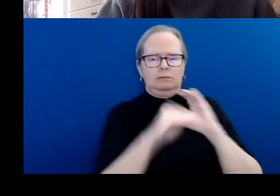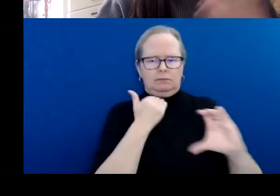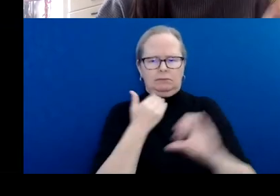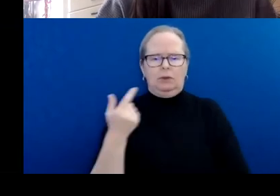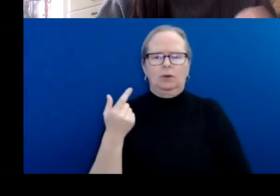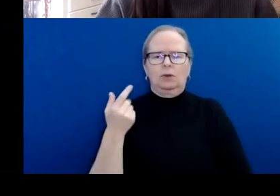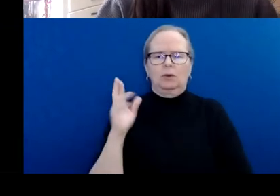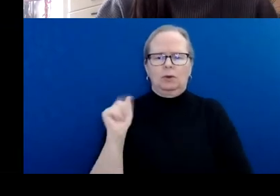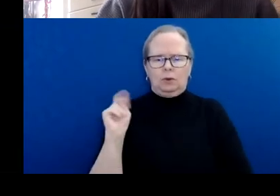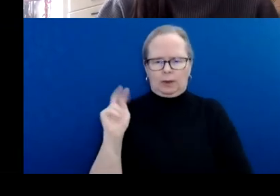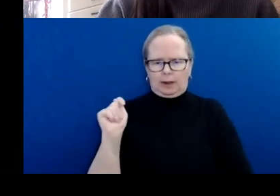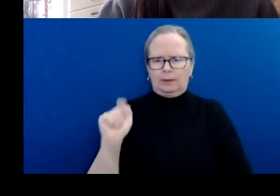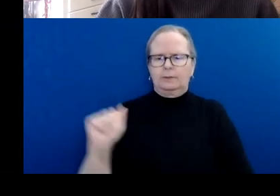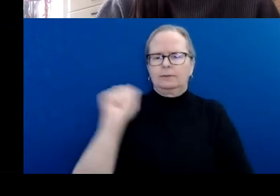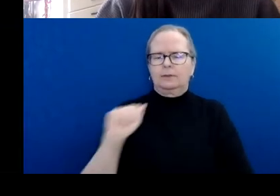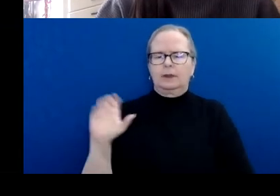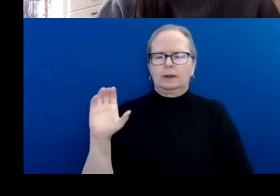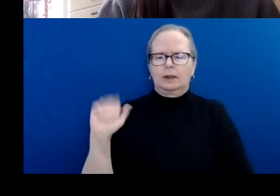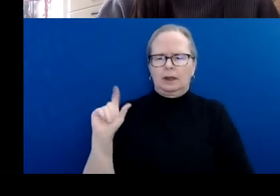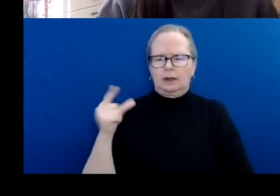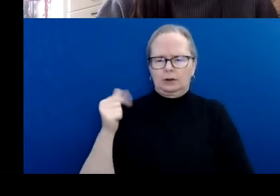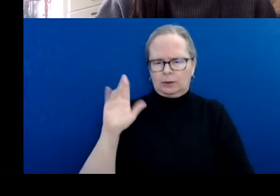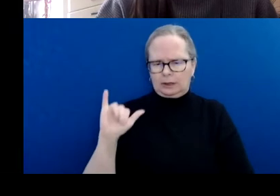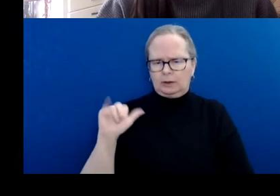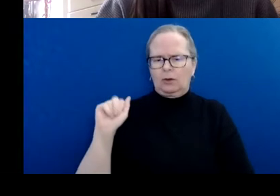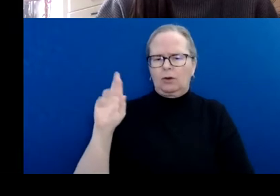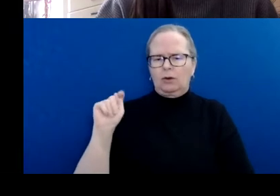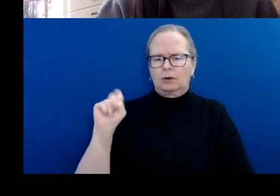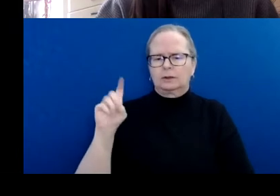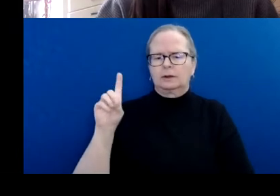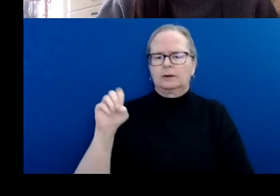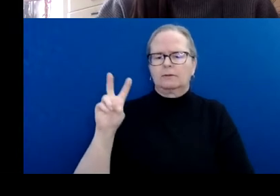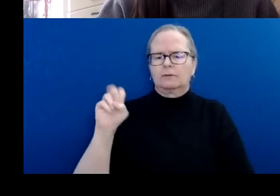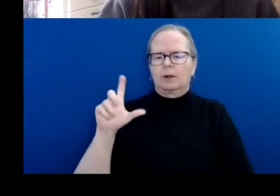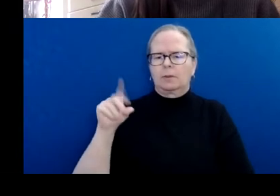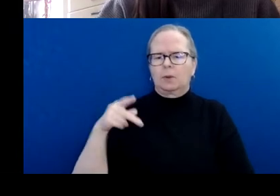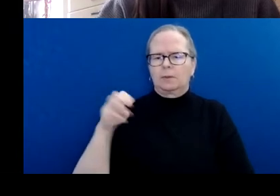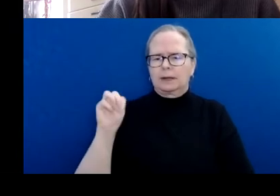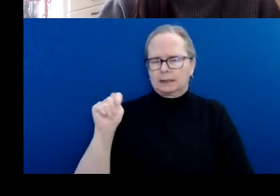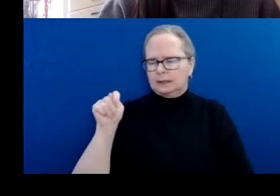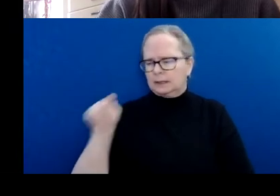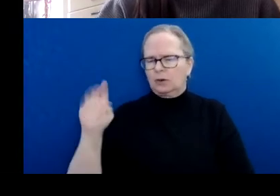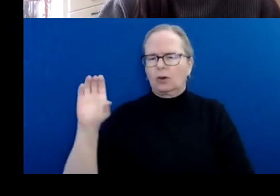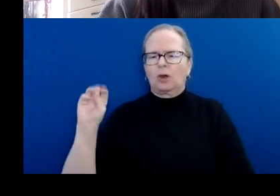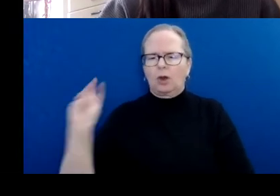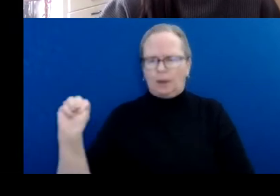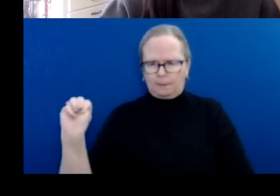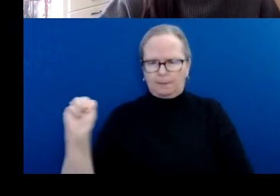And the email is on the slide. Ideally, two to four weeks before you plan to submit your application.